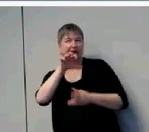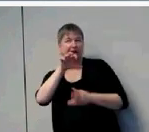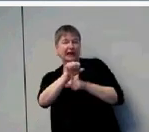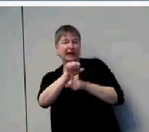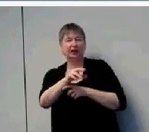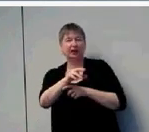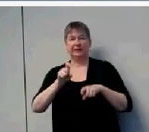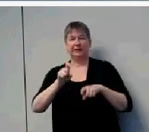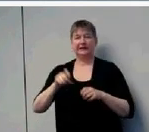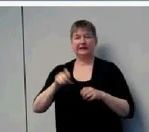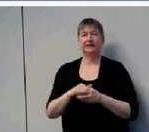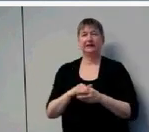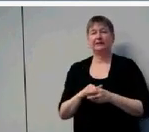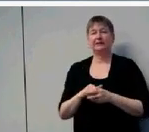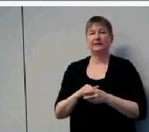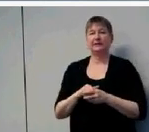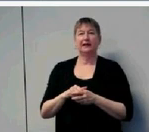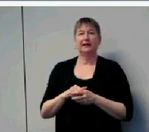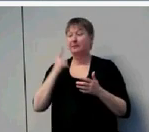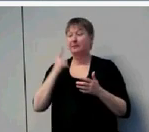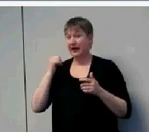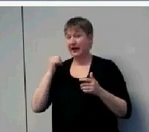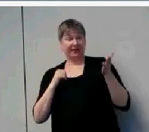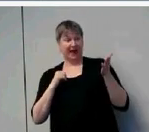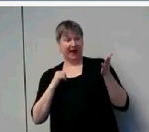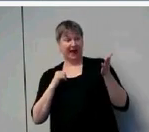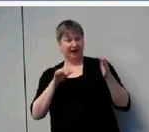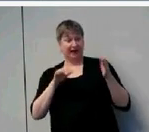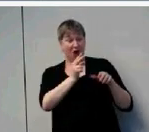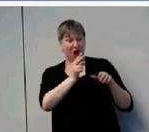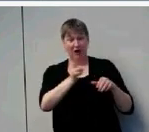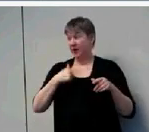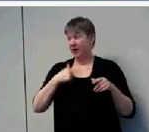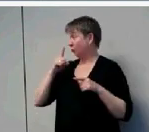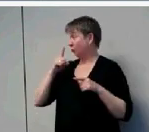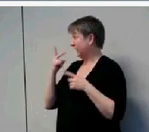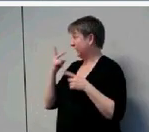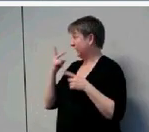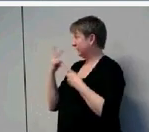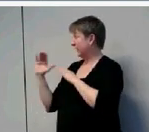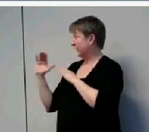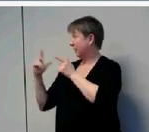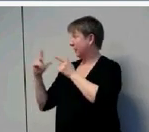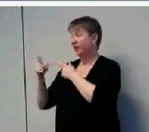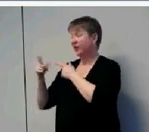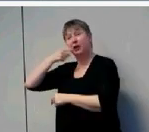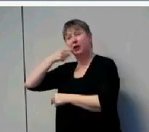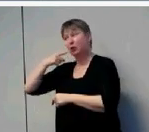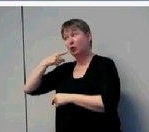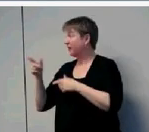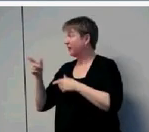the children with whom they're competing in school. And they're falling significantly below that performance.